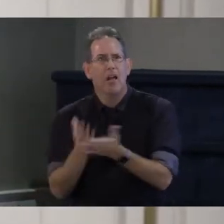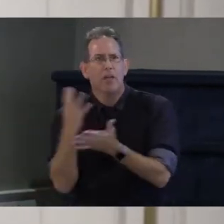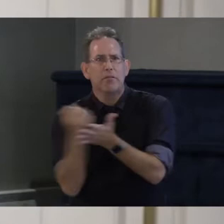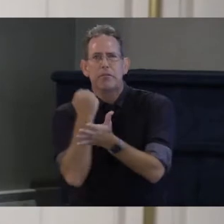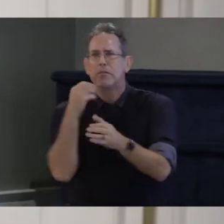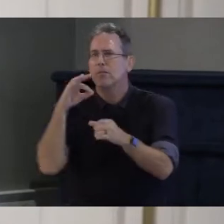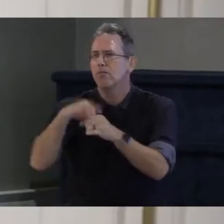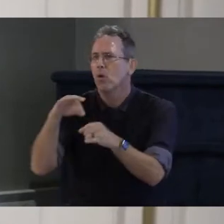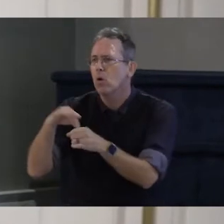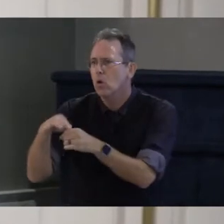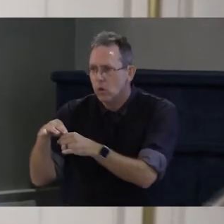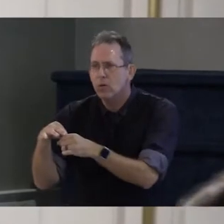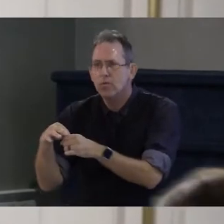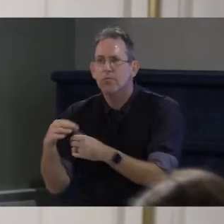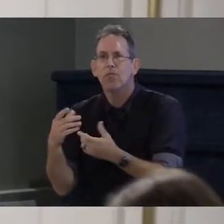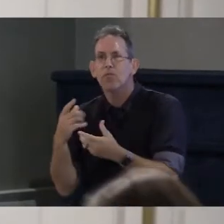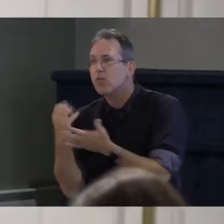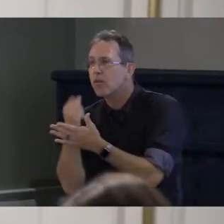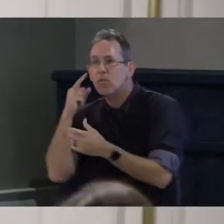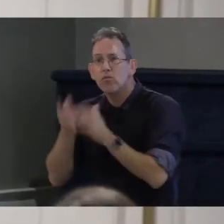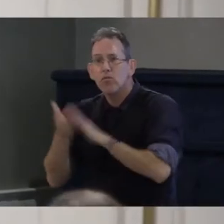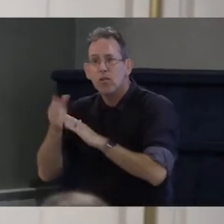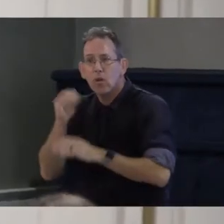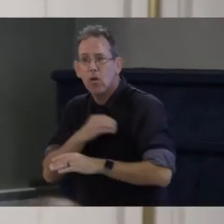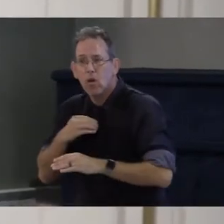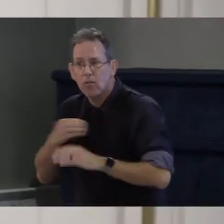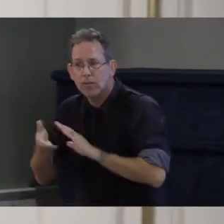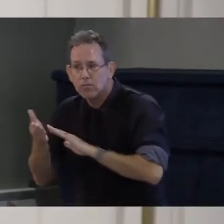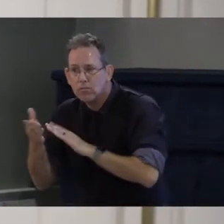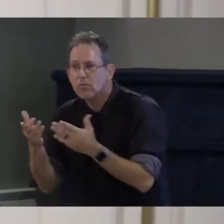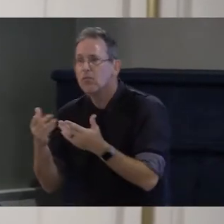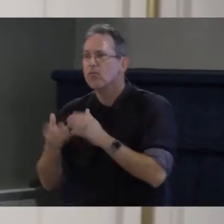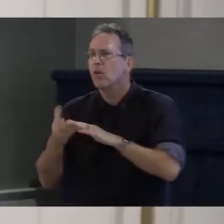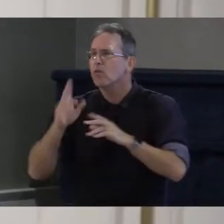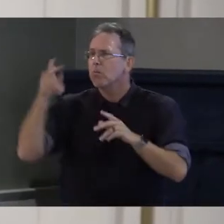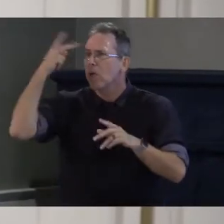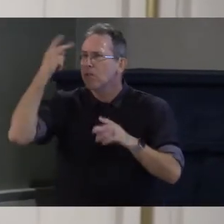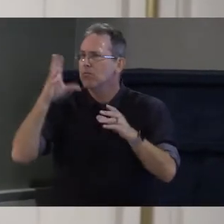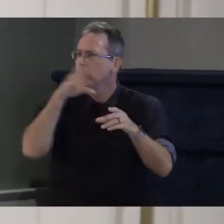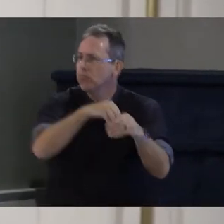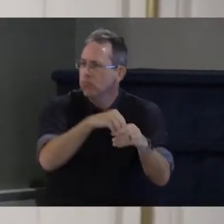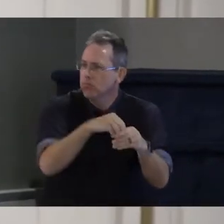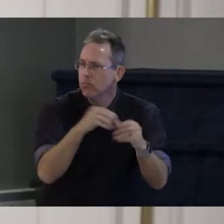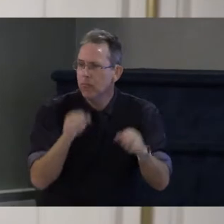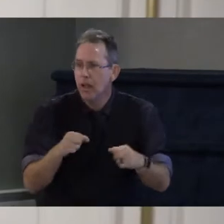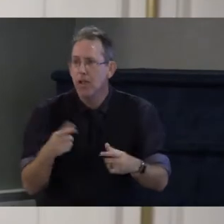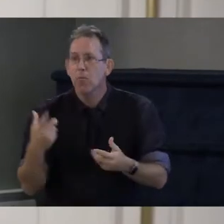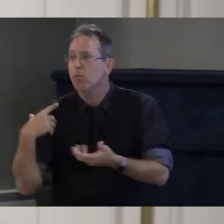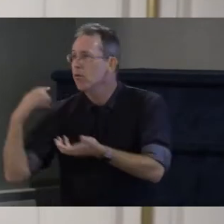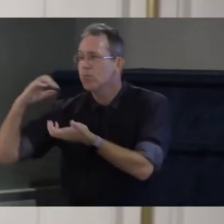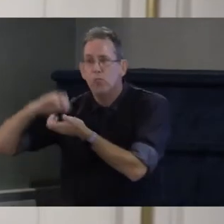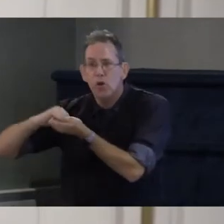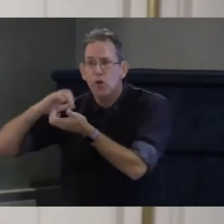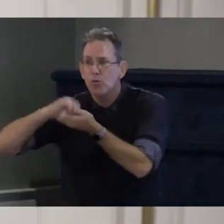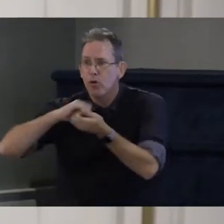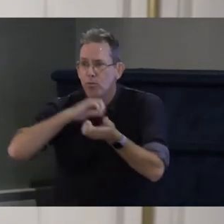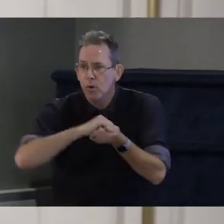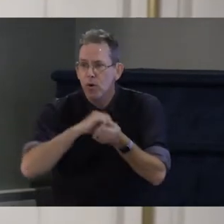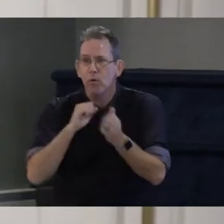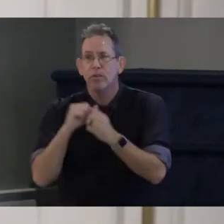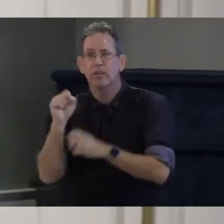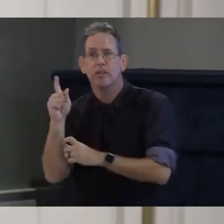and becoming involved in the political process yourself and that's why we partnered with the Vermont silk today to bring you this event